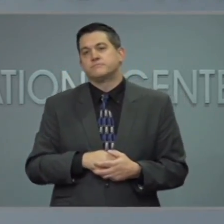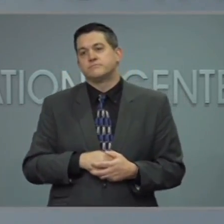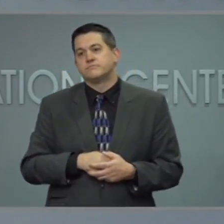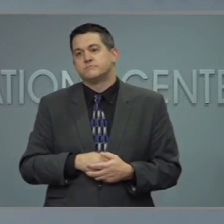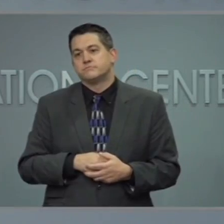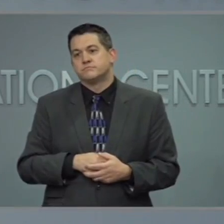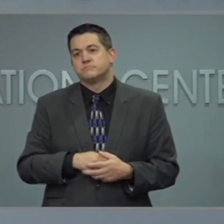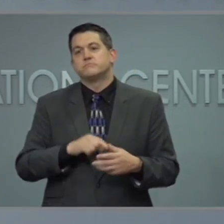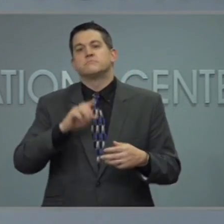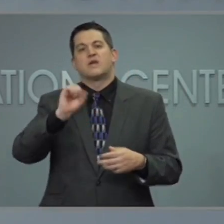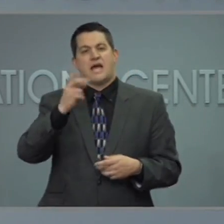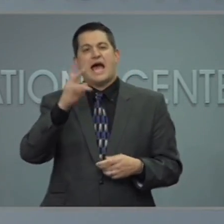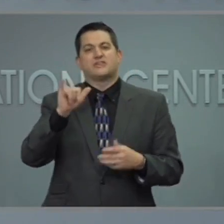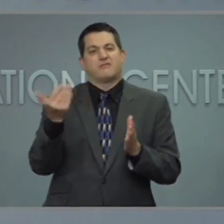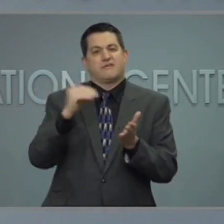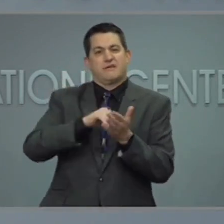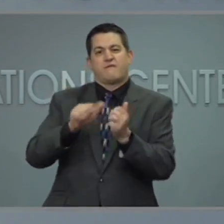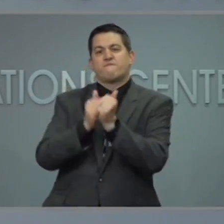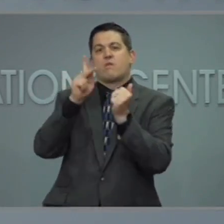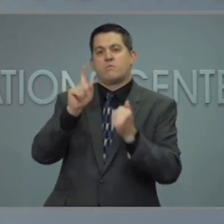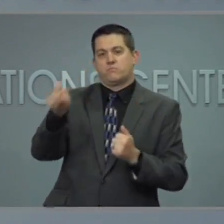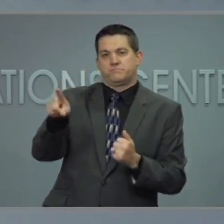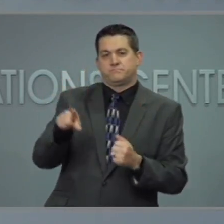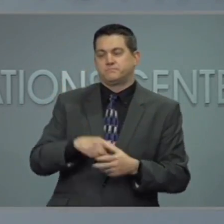Follow up, Ashley Talley WRAL.